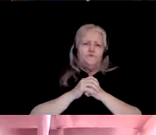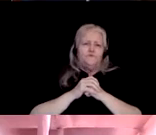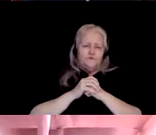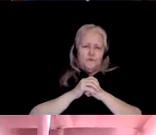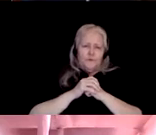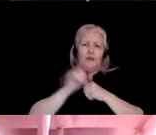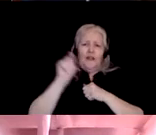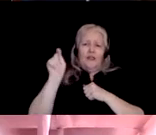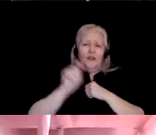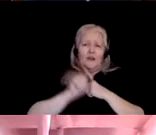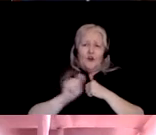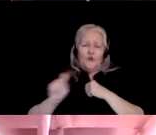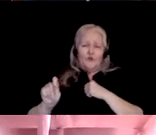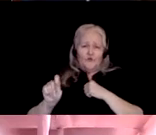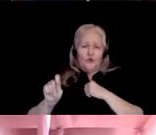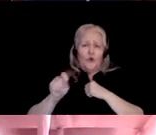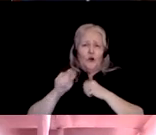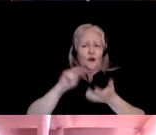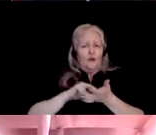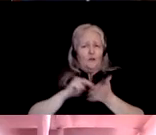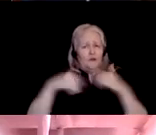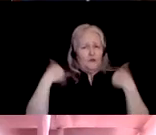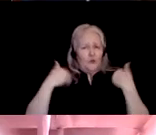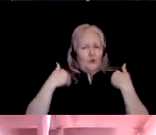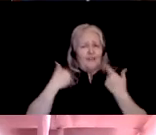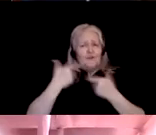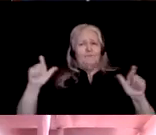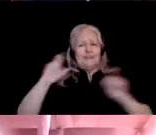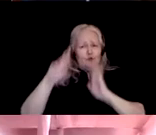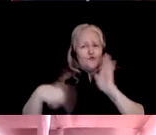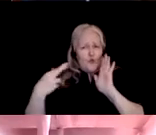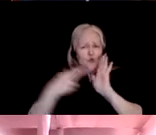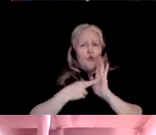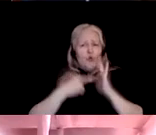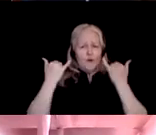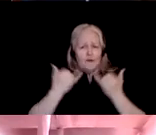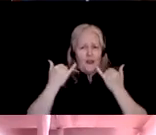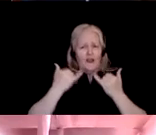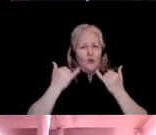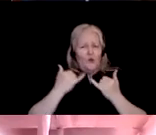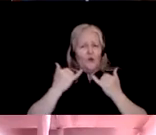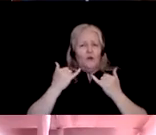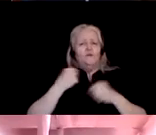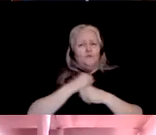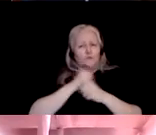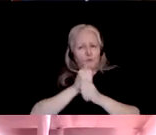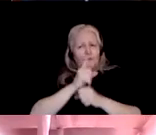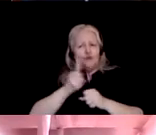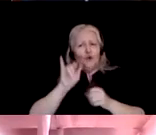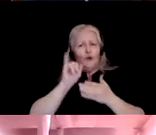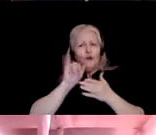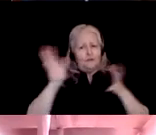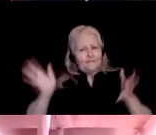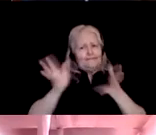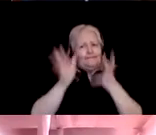our huge role to play in keeping the language alive